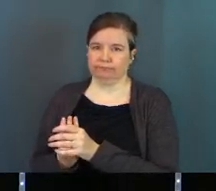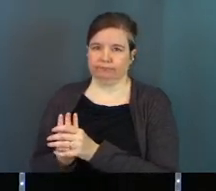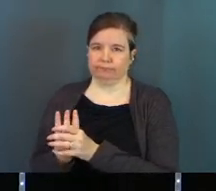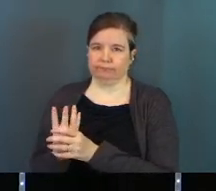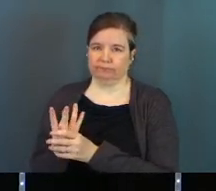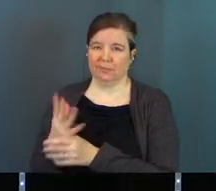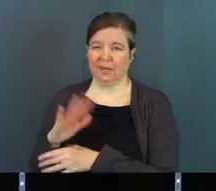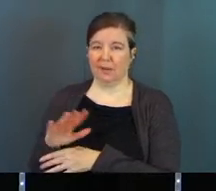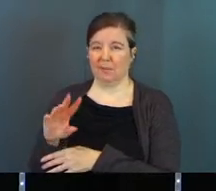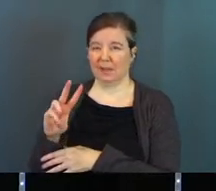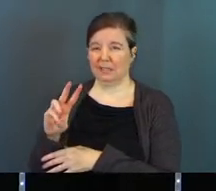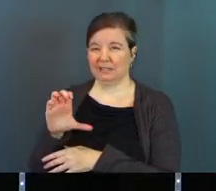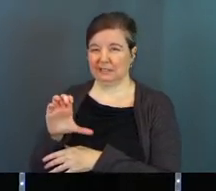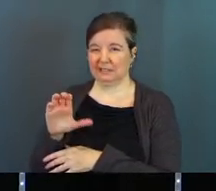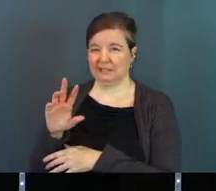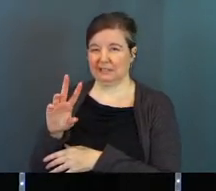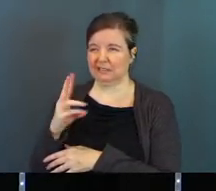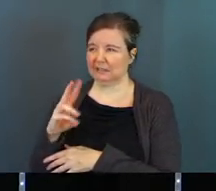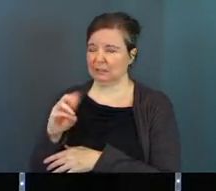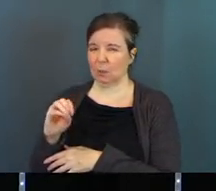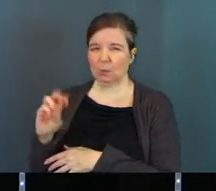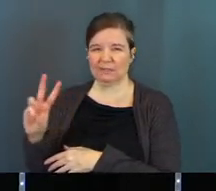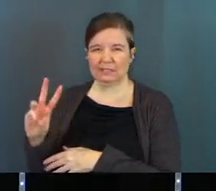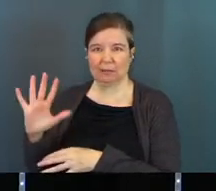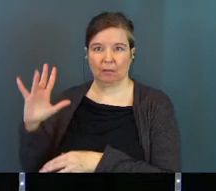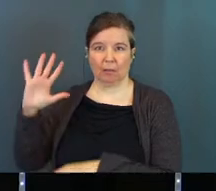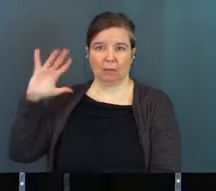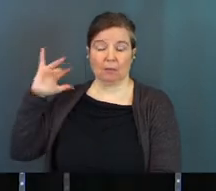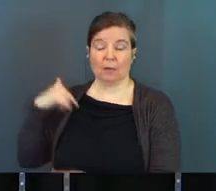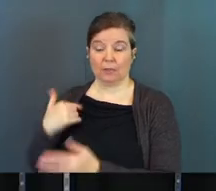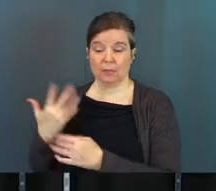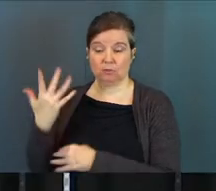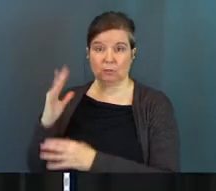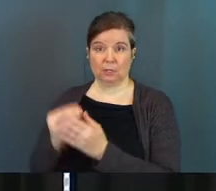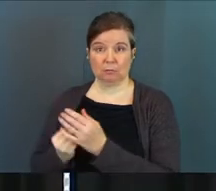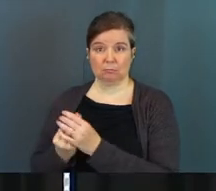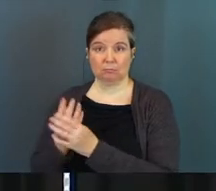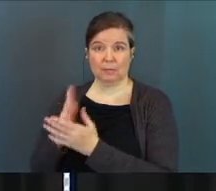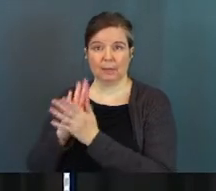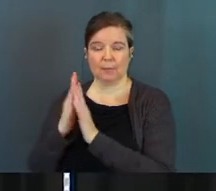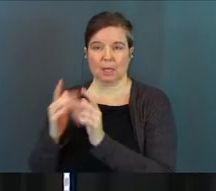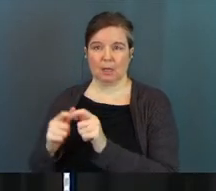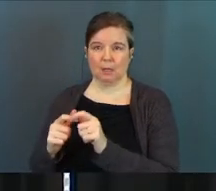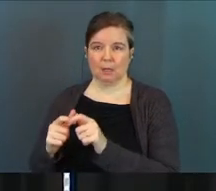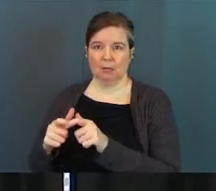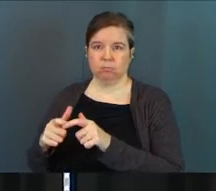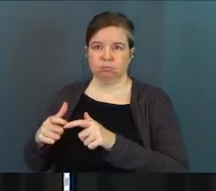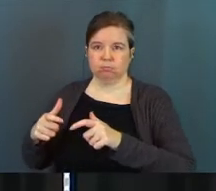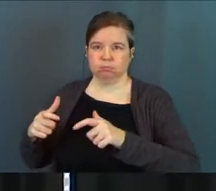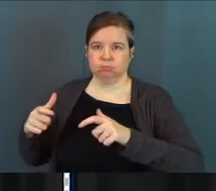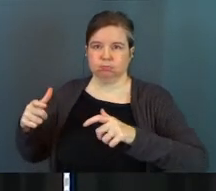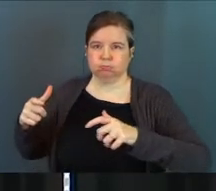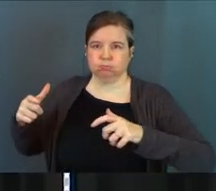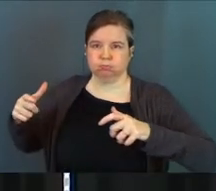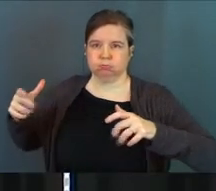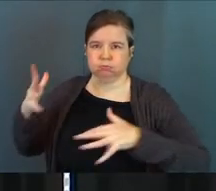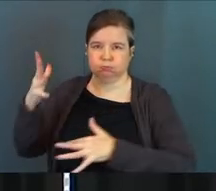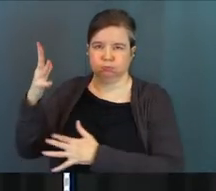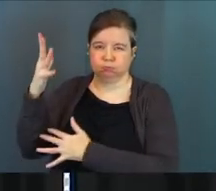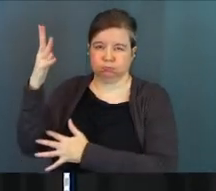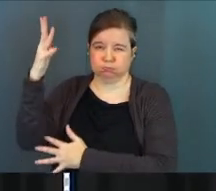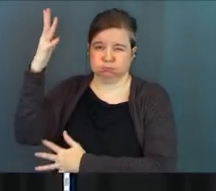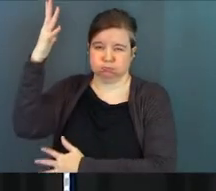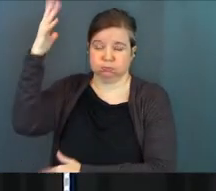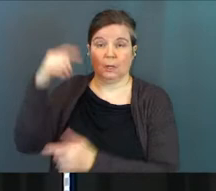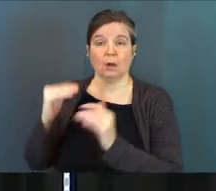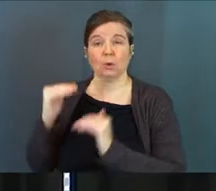1600, 1606, I think is what it was. And this tree became a ginormous sequoia tree, okay? Grew